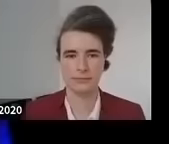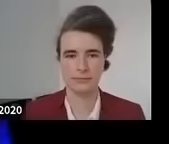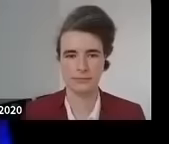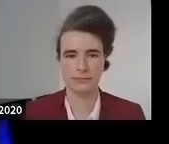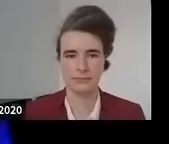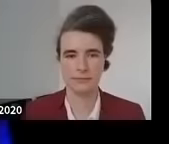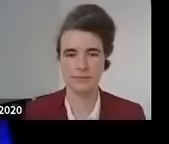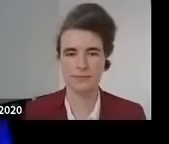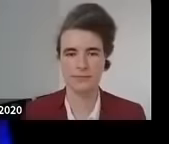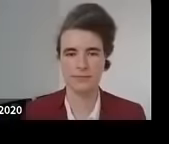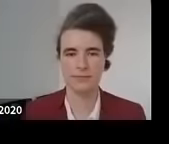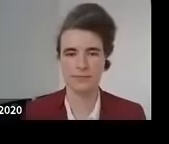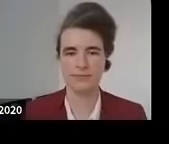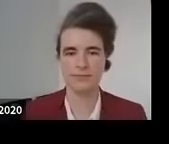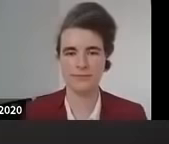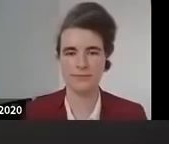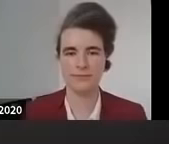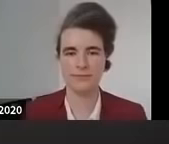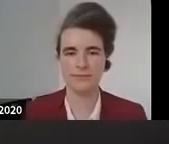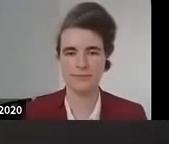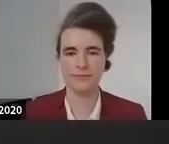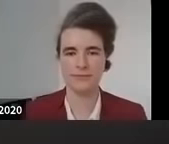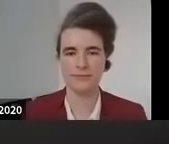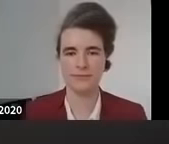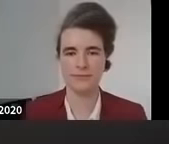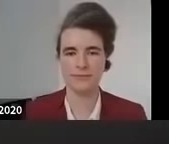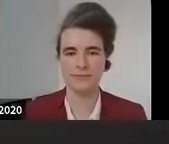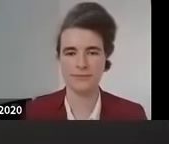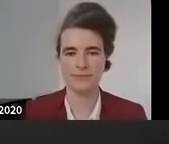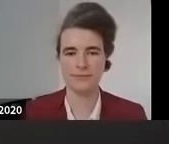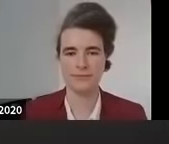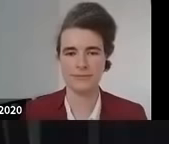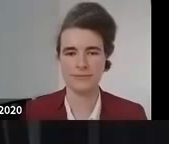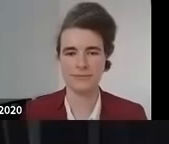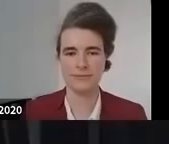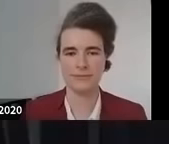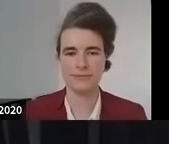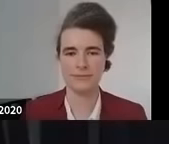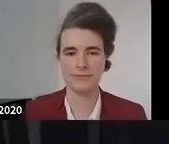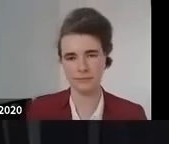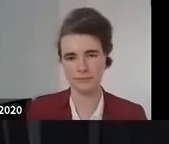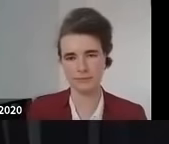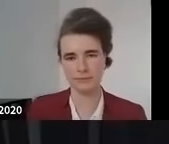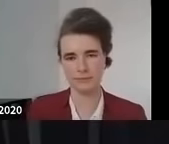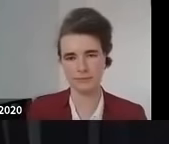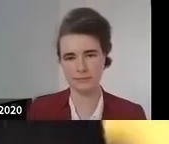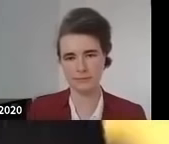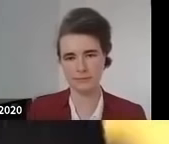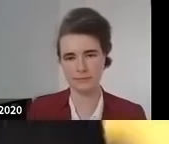important people on the planet they brought a coolness that other people never had the sense of arrogance and a sense of just